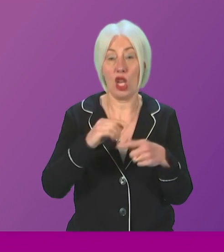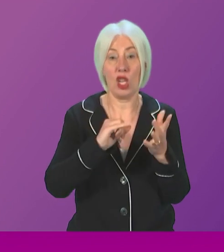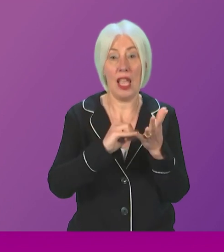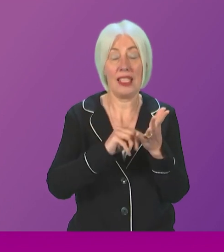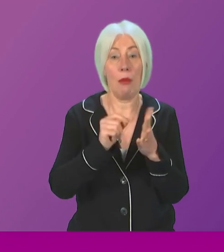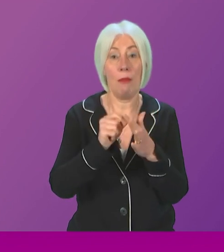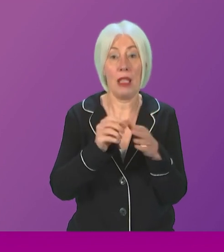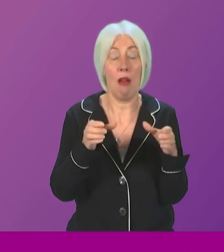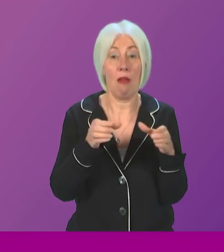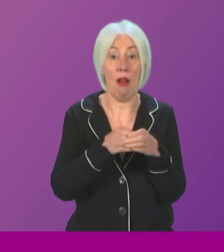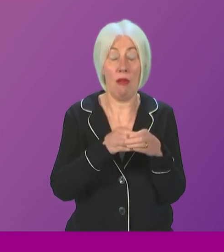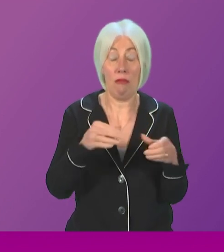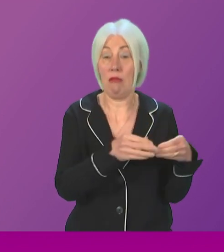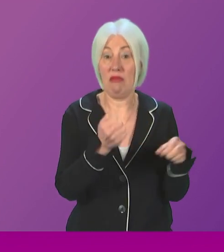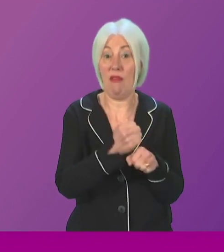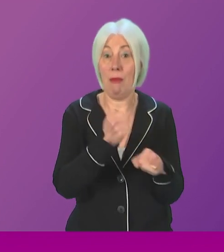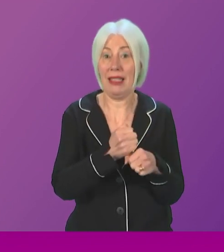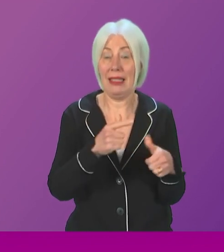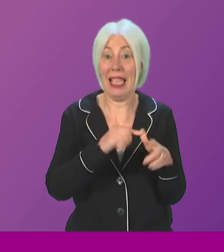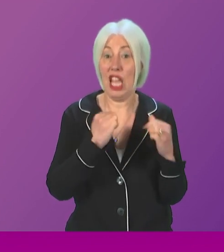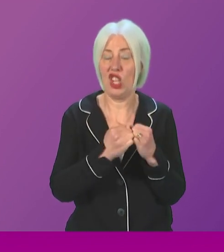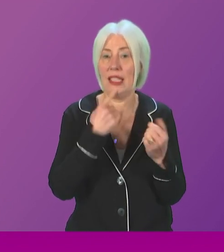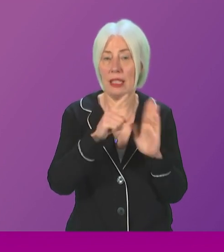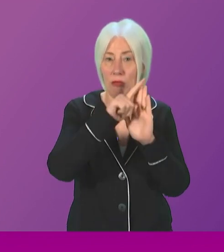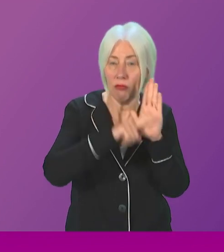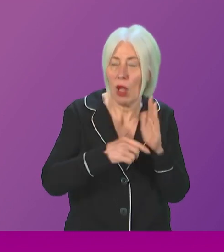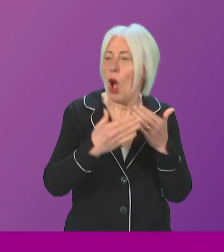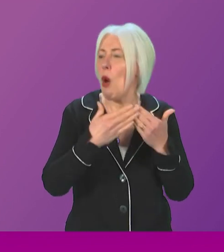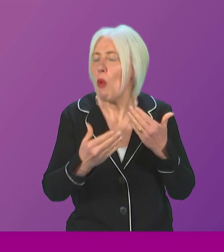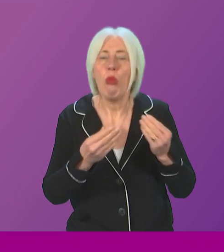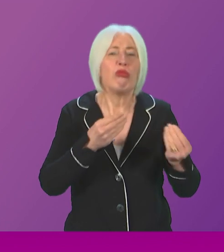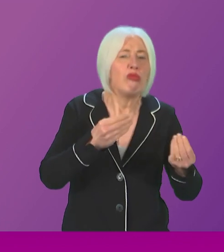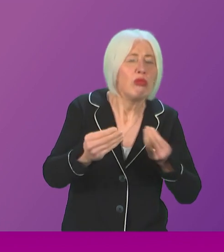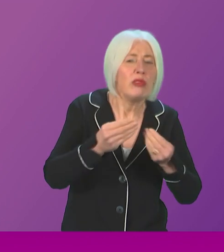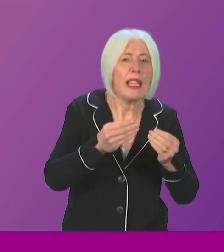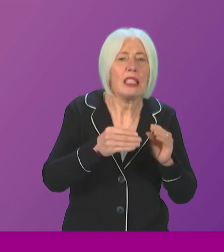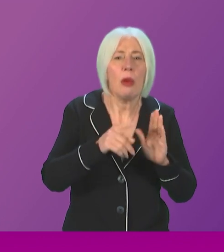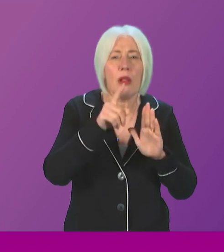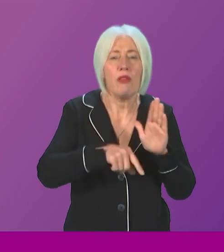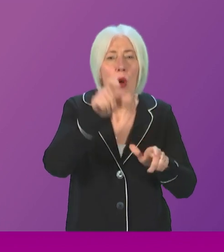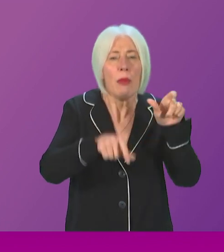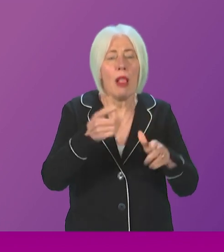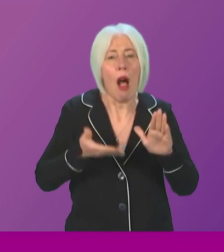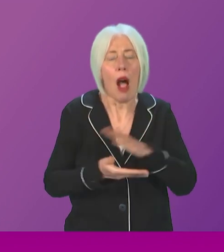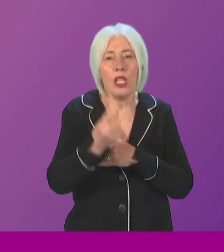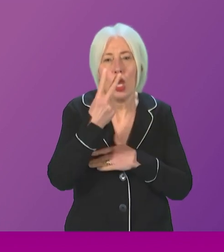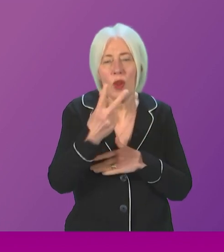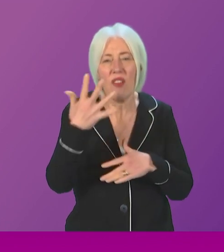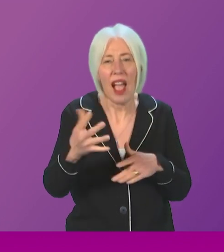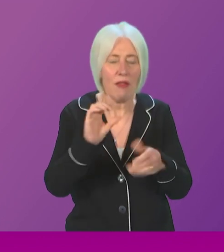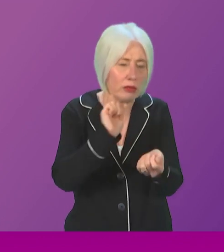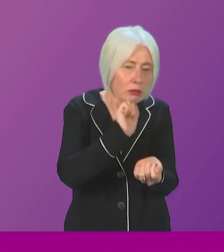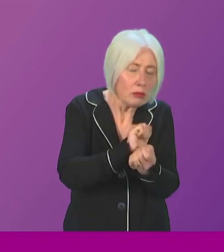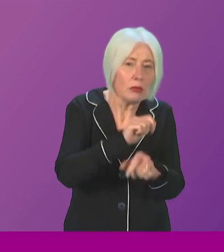agency introduced guidelines that encouraged more lenient sentences on under 25s, even in